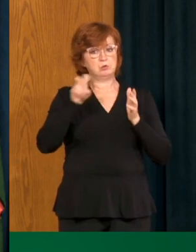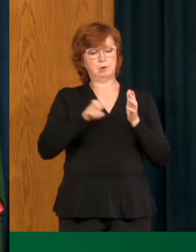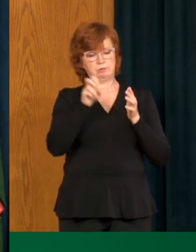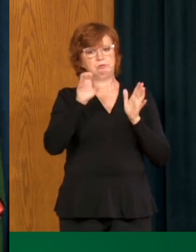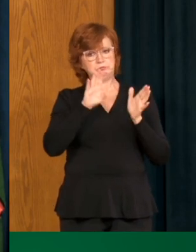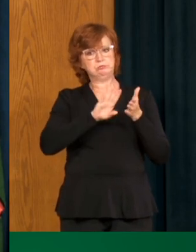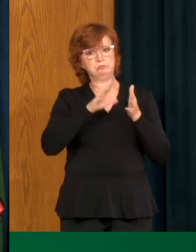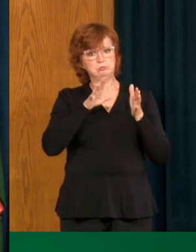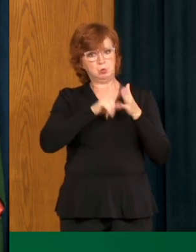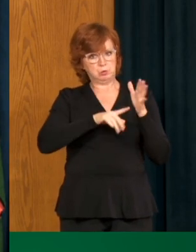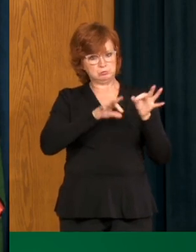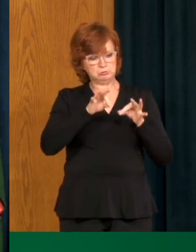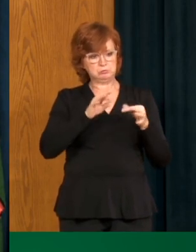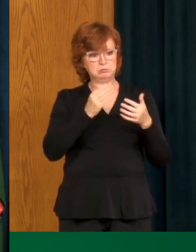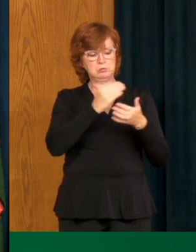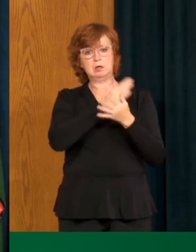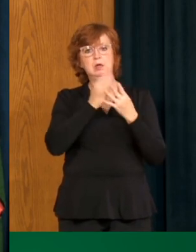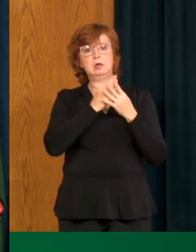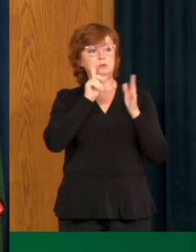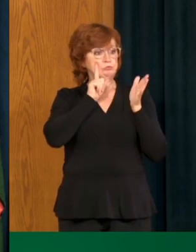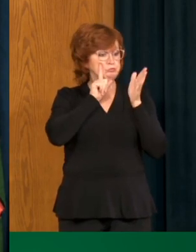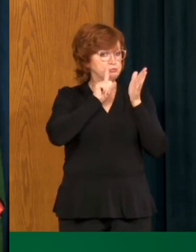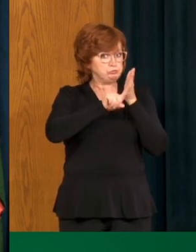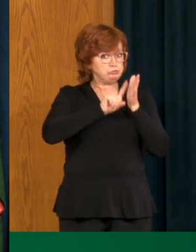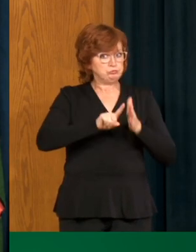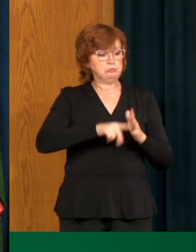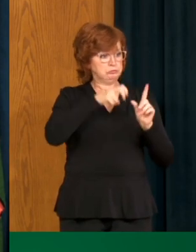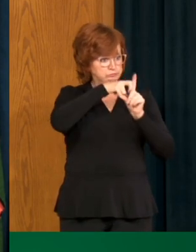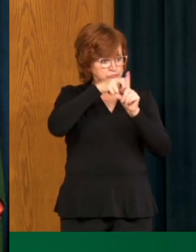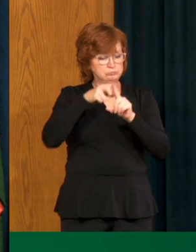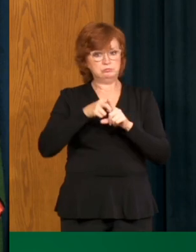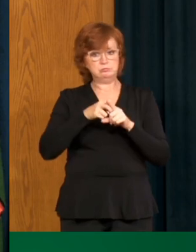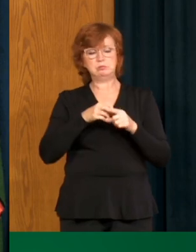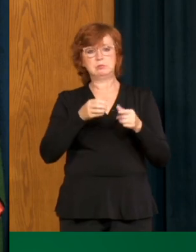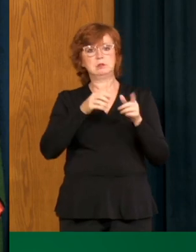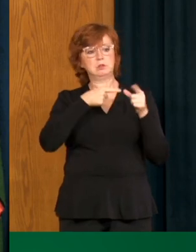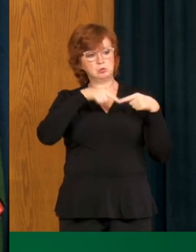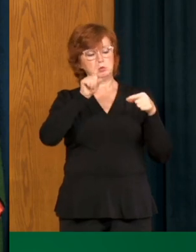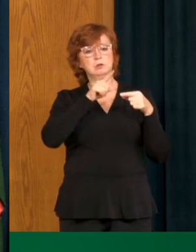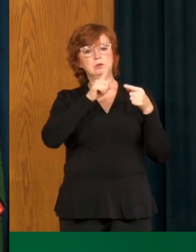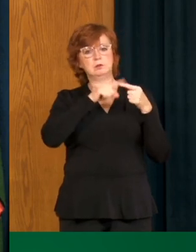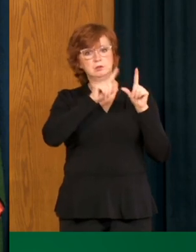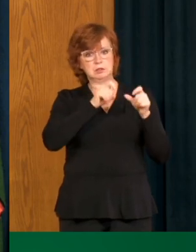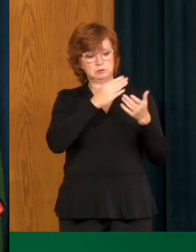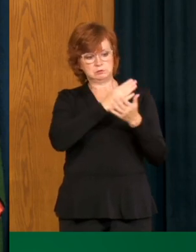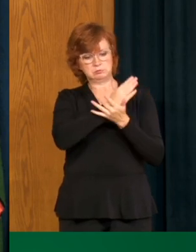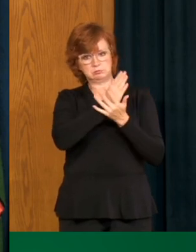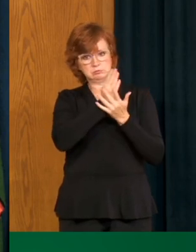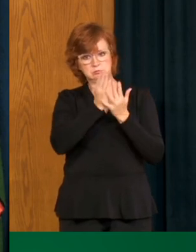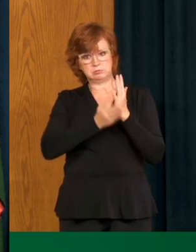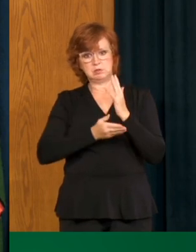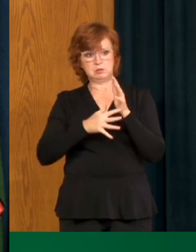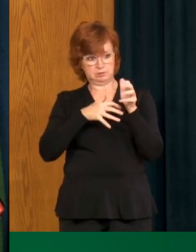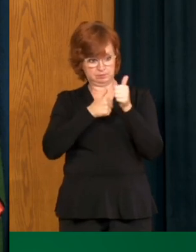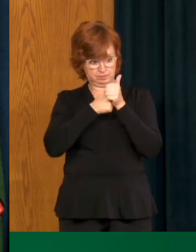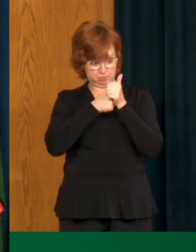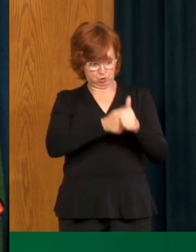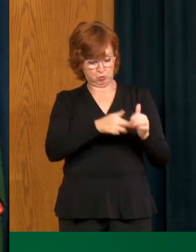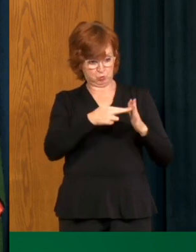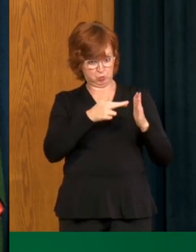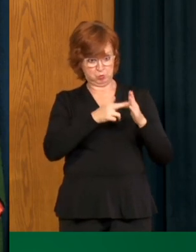ensure that everyone is following the public health orders that are in place that apply to each of us in all corners of this province.